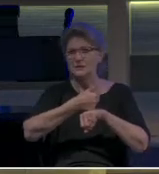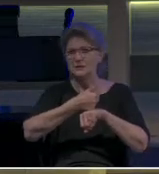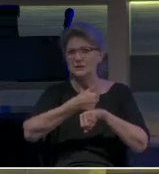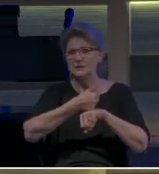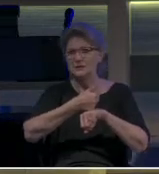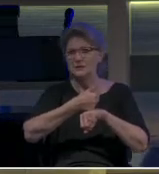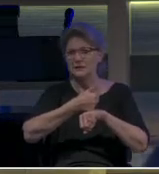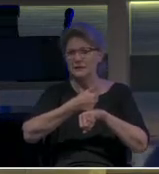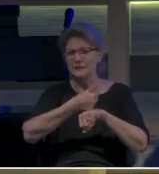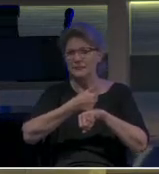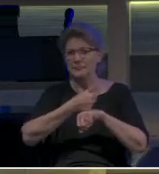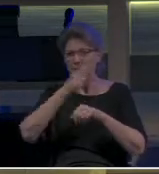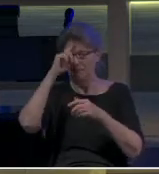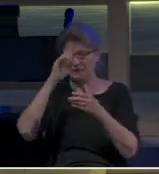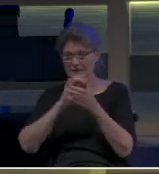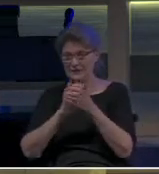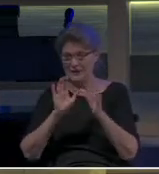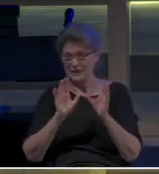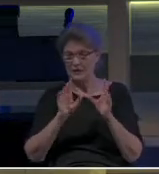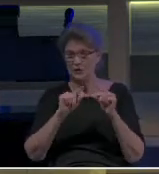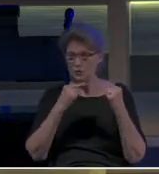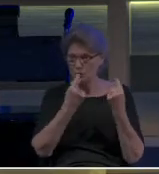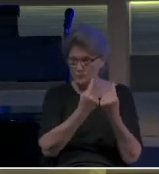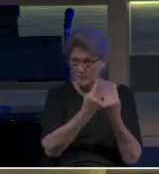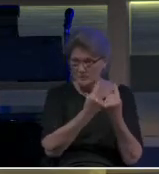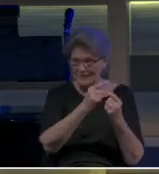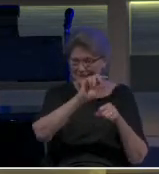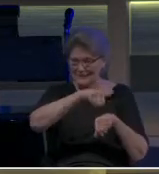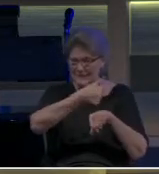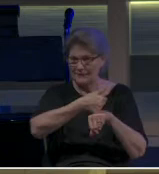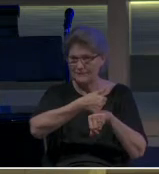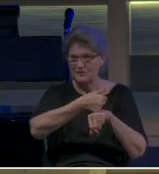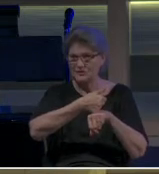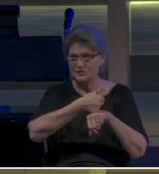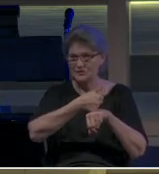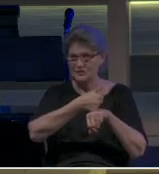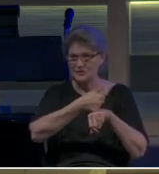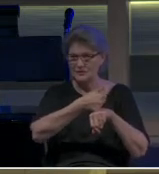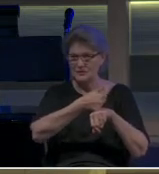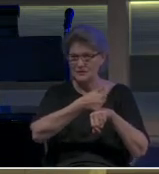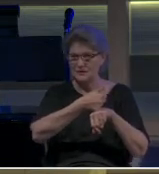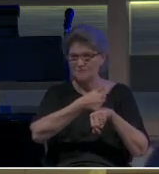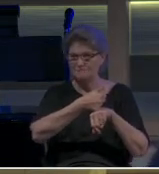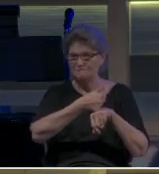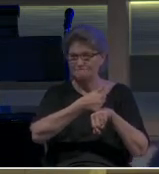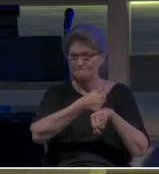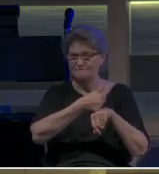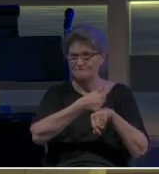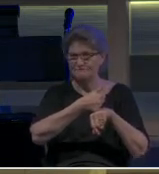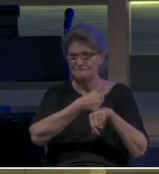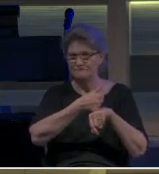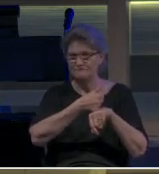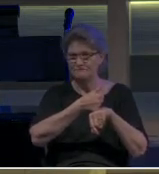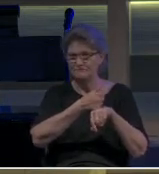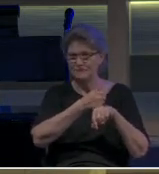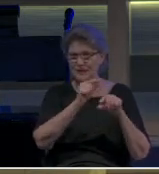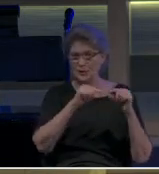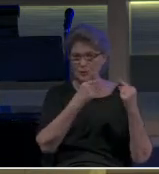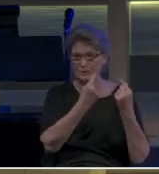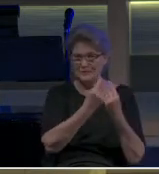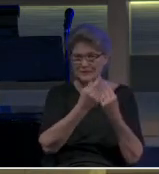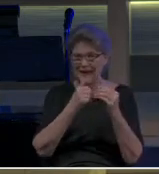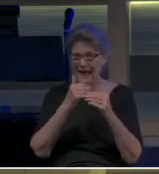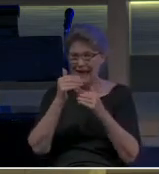the believing communities of Crete began when, shortly after, the